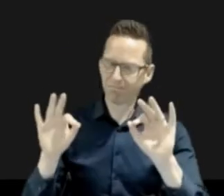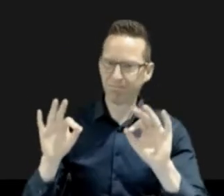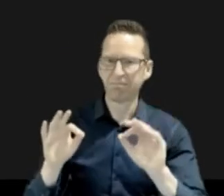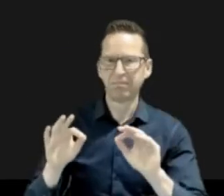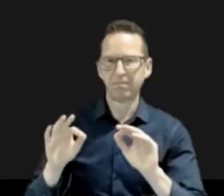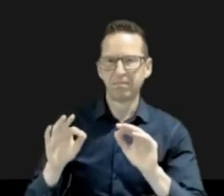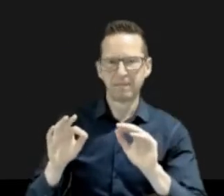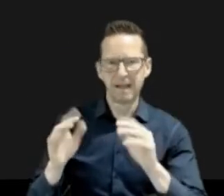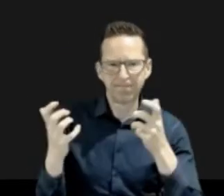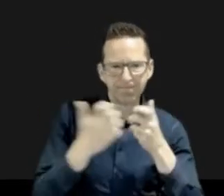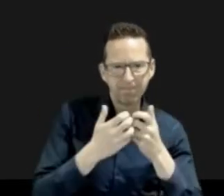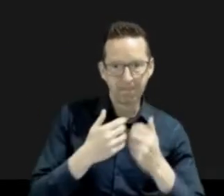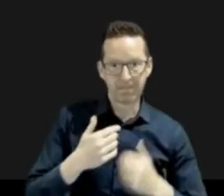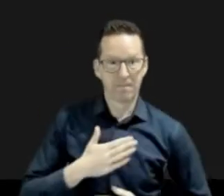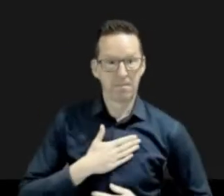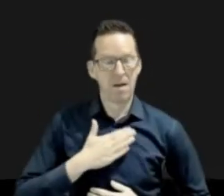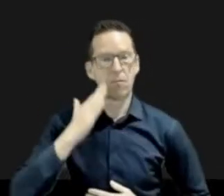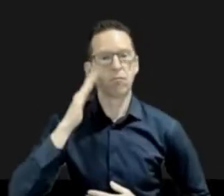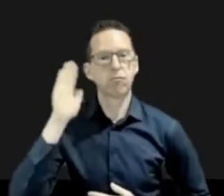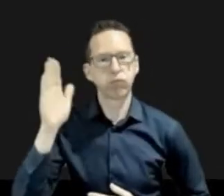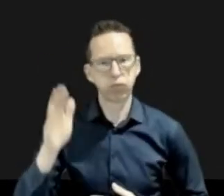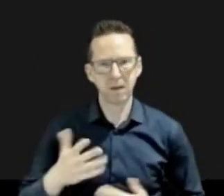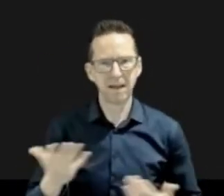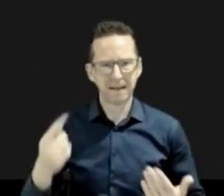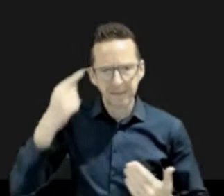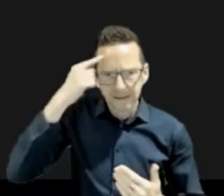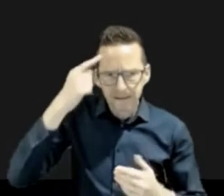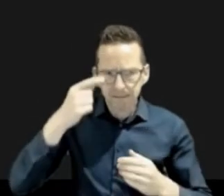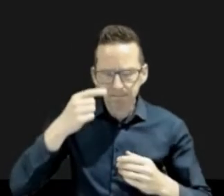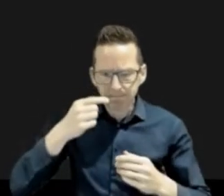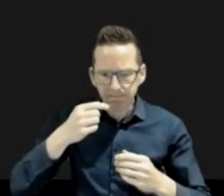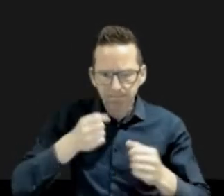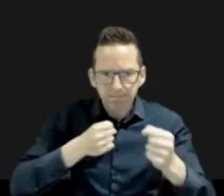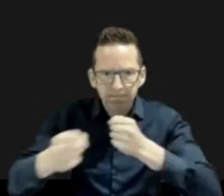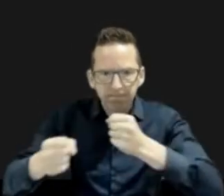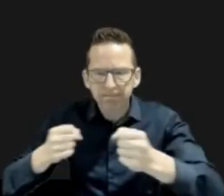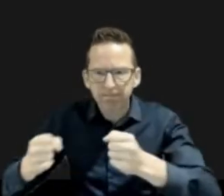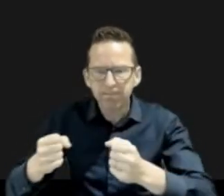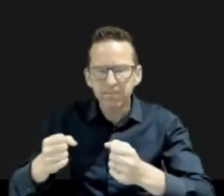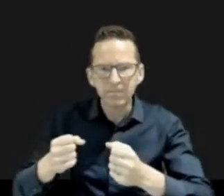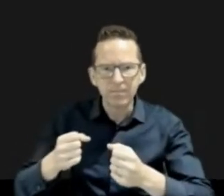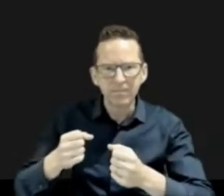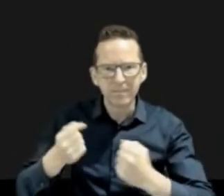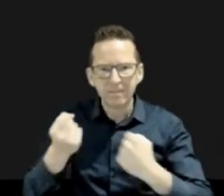present today on operational fire support and the lessons we've learned recently and some of the gaps. So